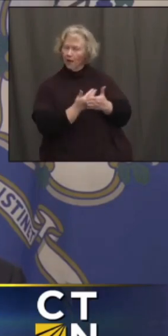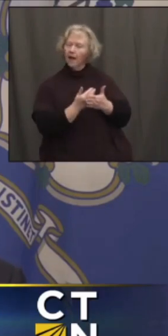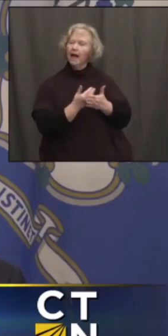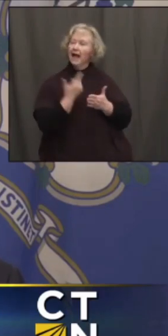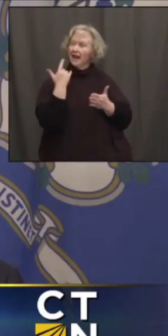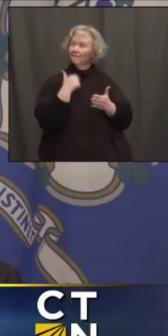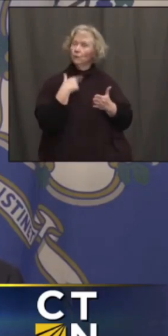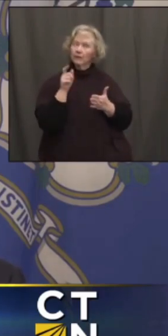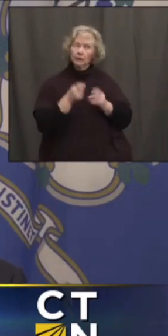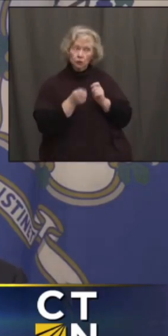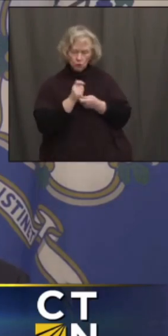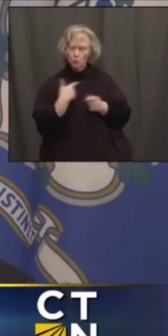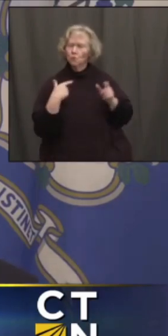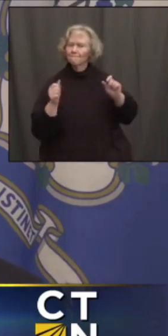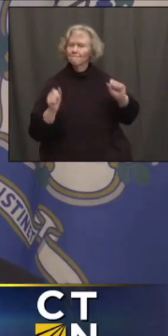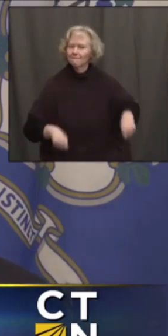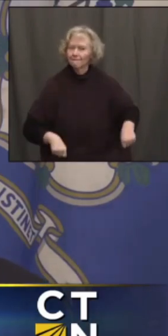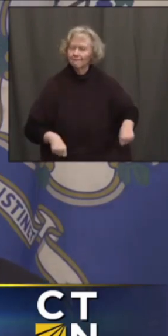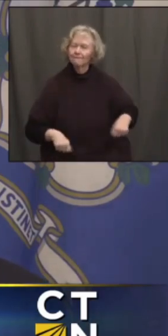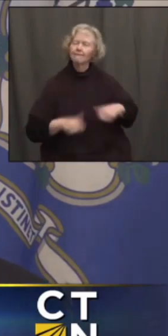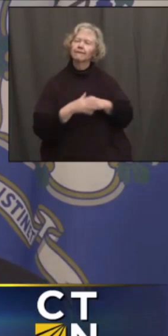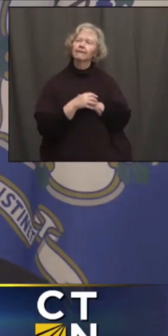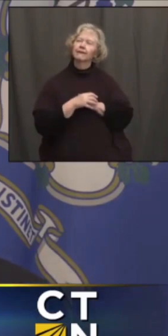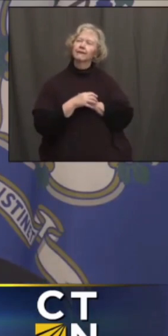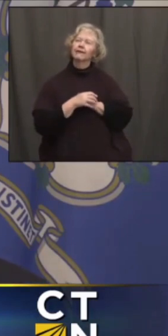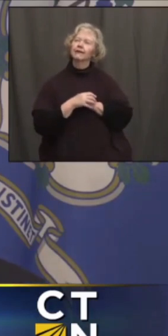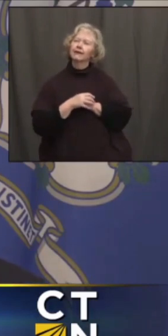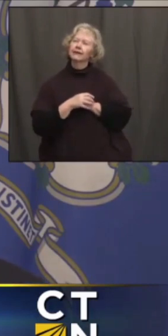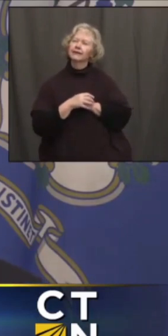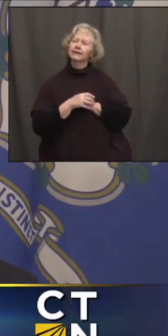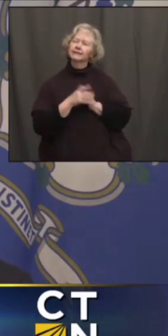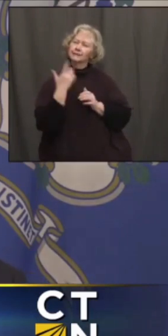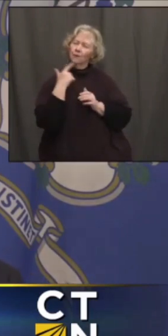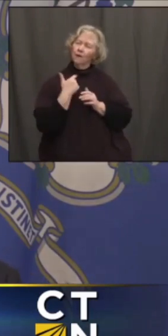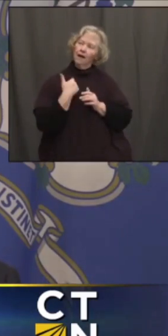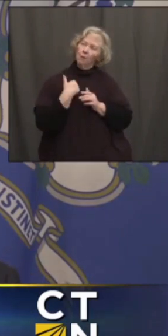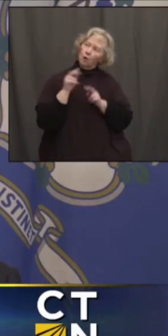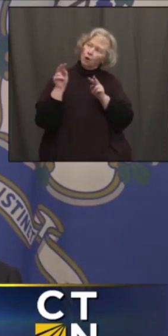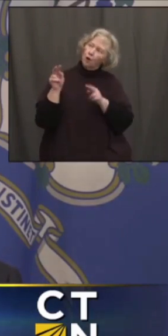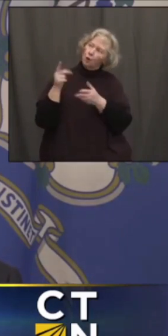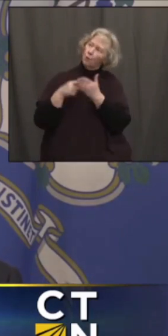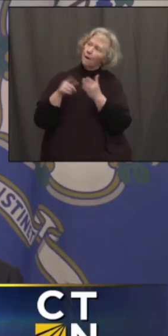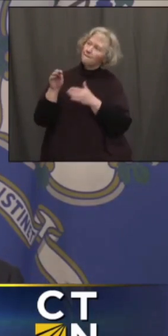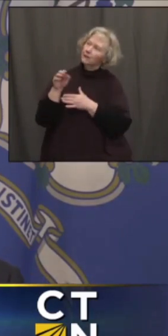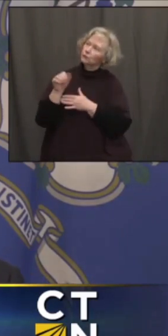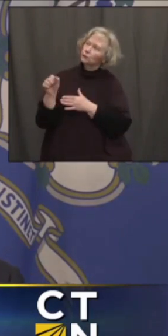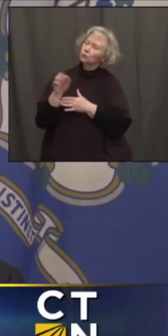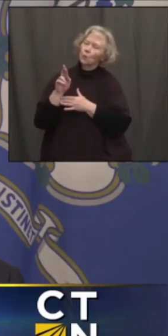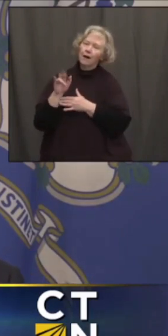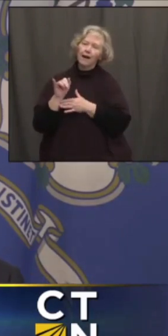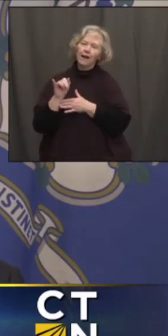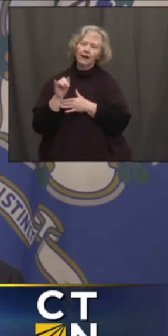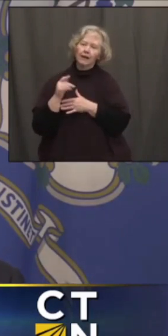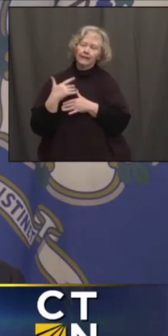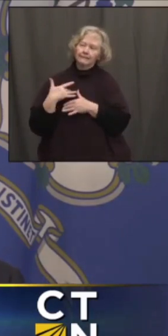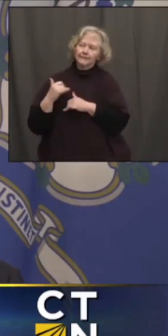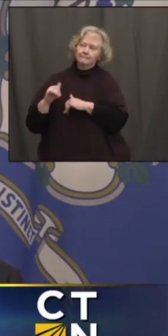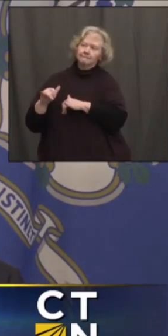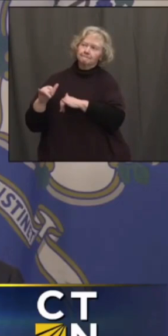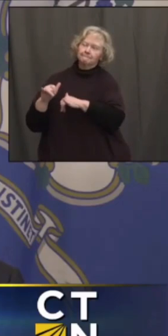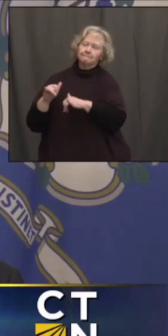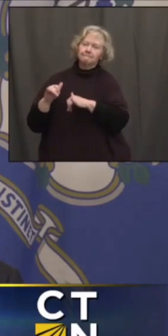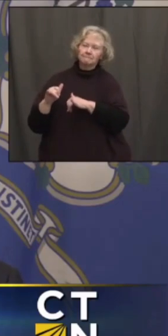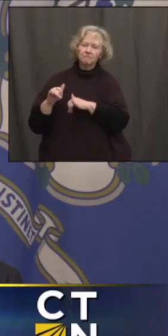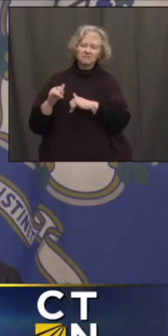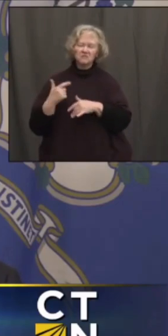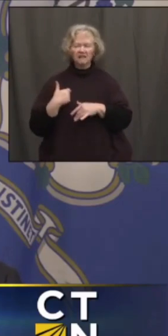haven't had to as yet. I know that we're sort of going this alongside Massachusetts and Rhode Island. So, these are all things that gave me confidence